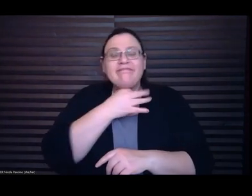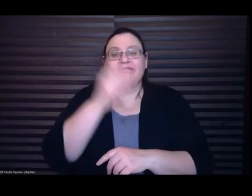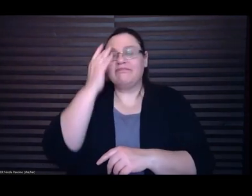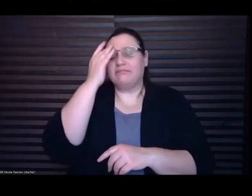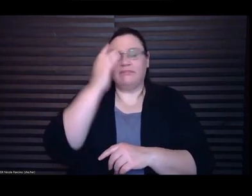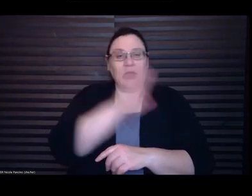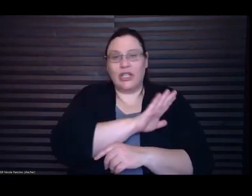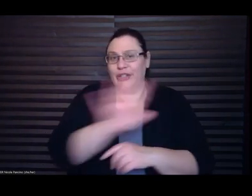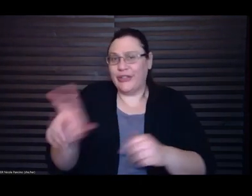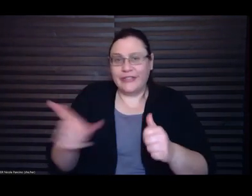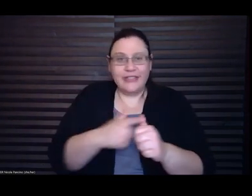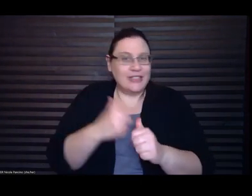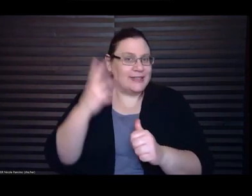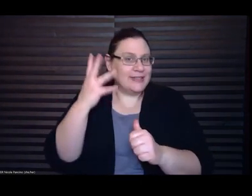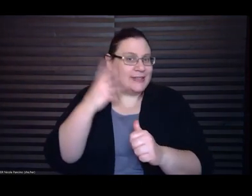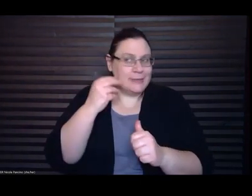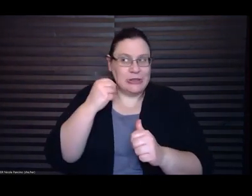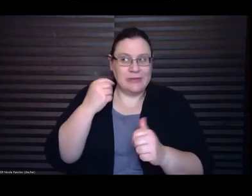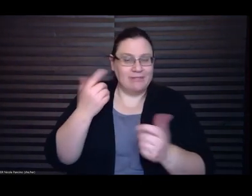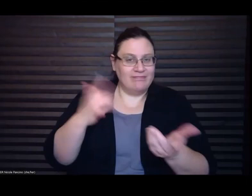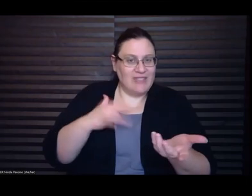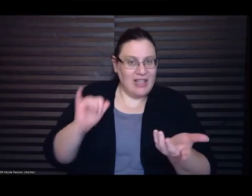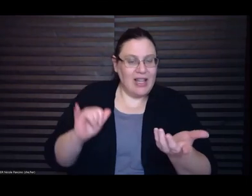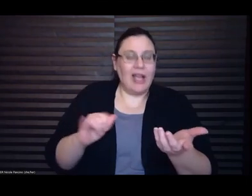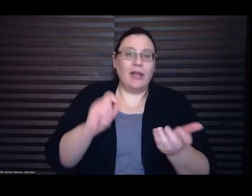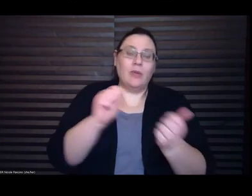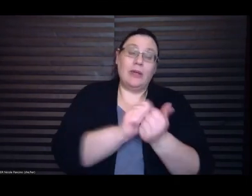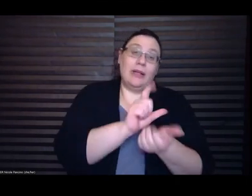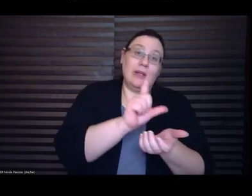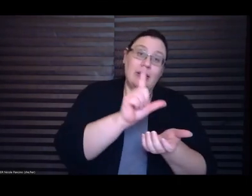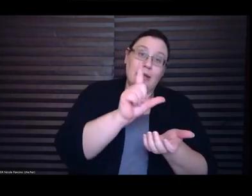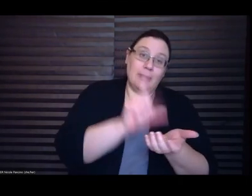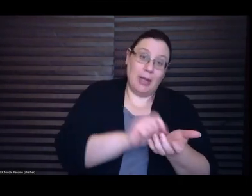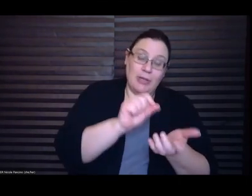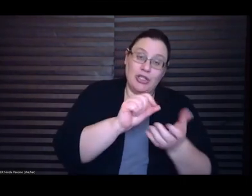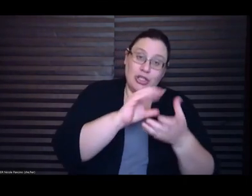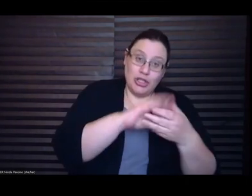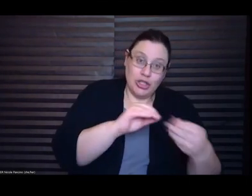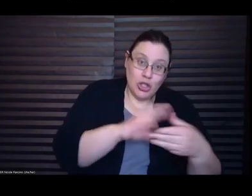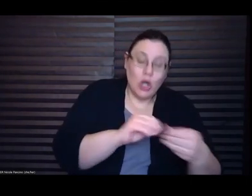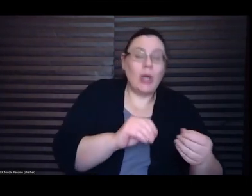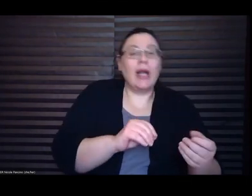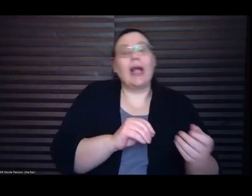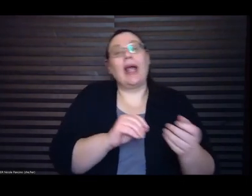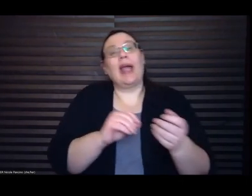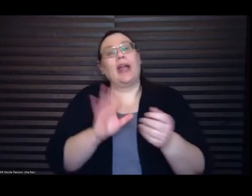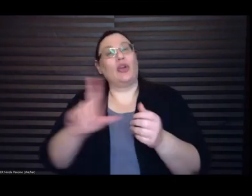a story and also with your first books and what you've learned since then